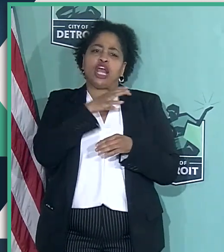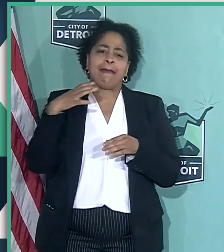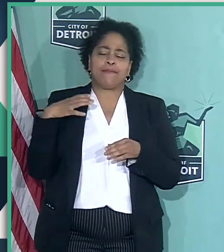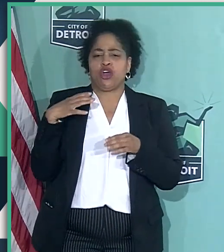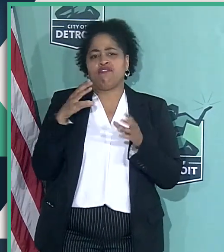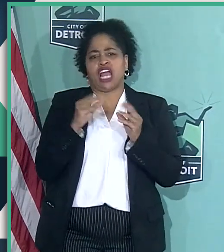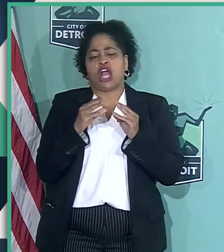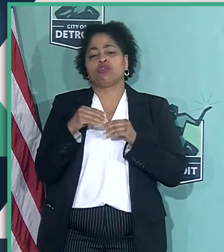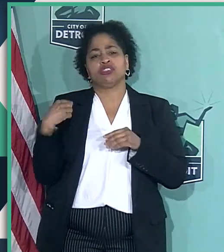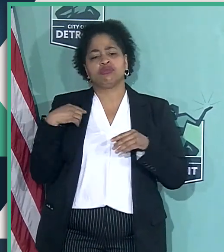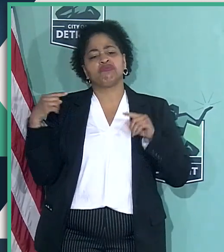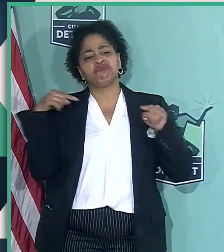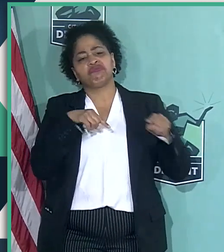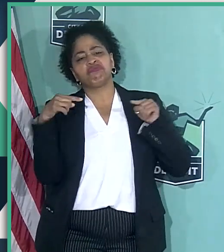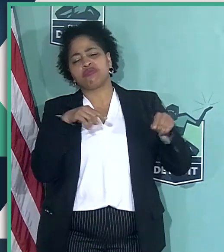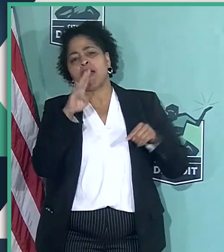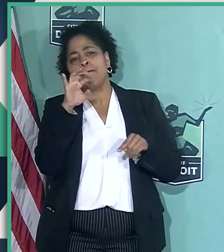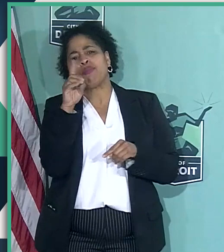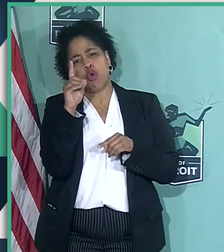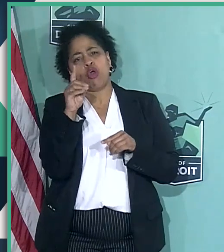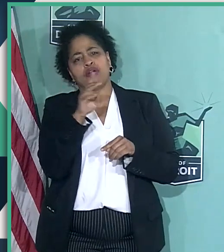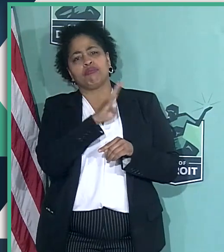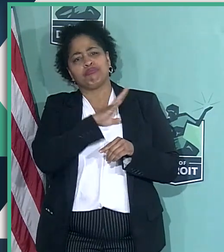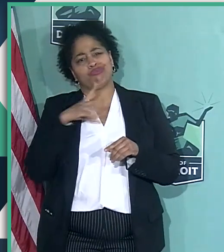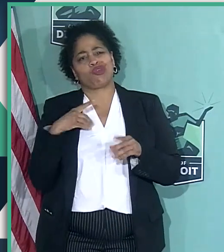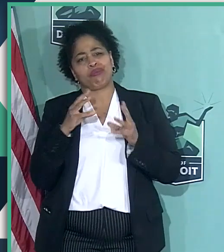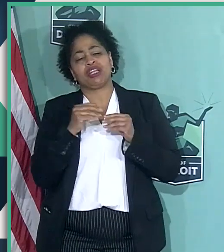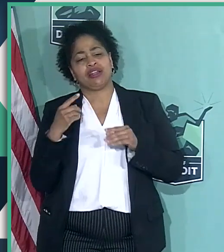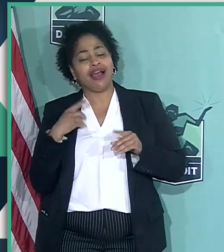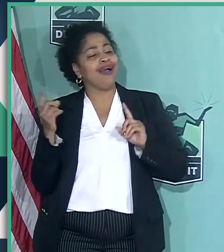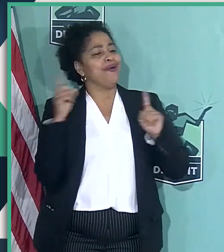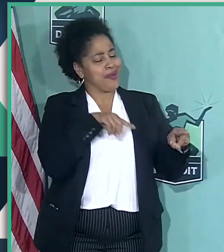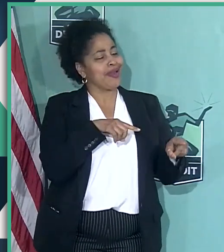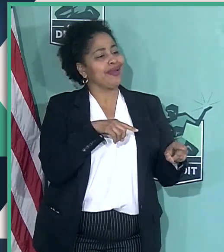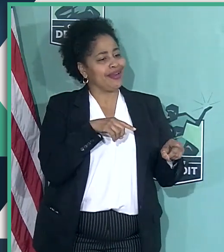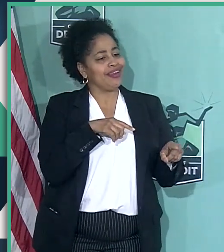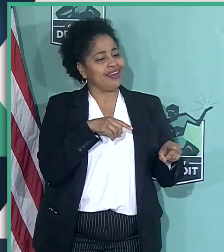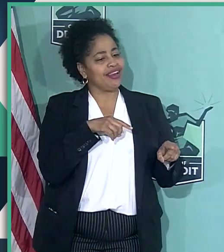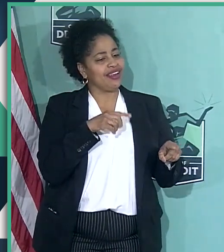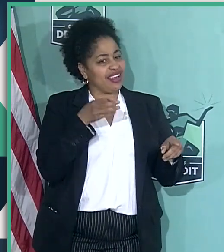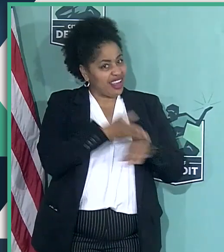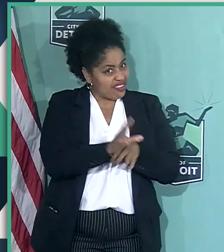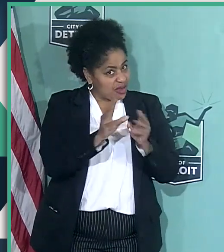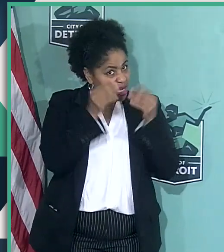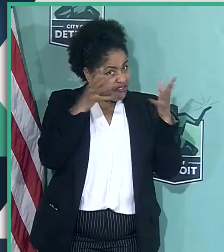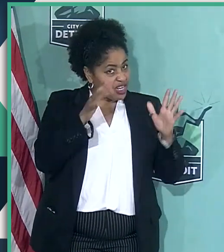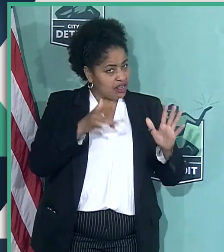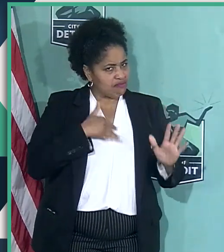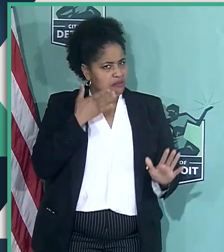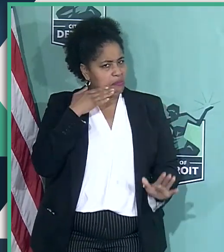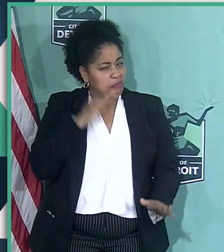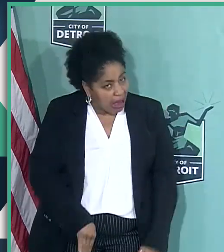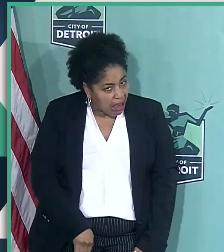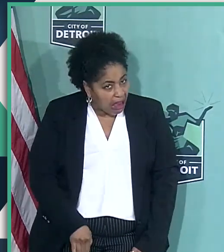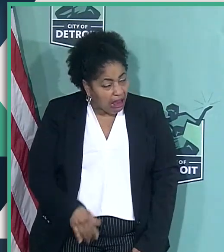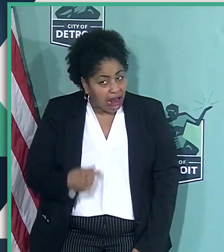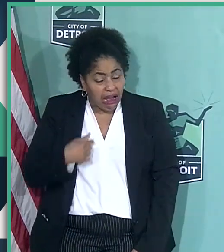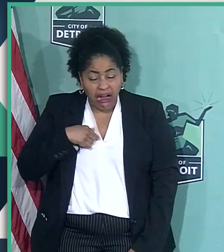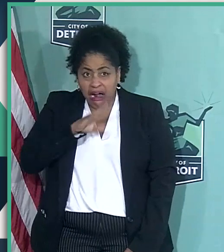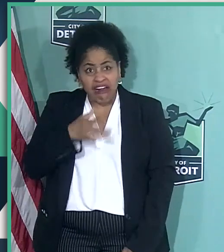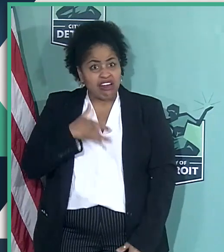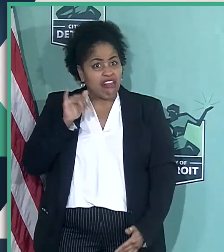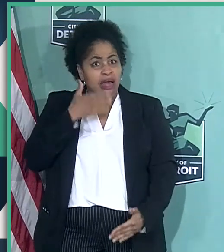of the rehab there. And I went and right after the meeting, I felt so bad, never felt so bad in my life. And the reason